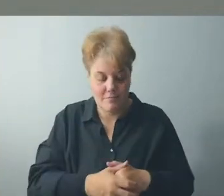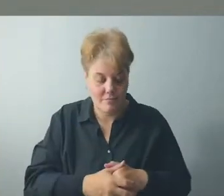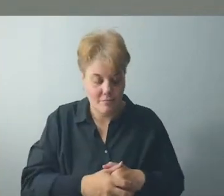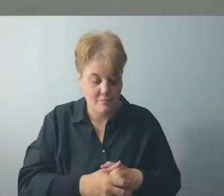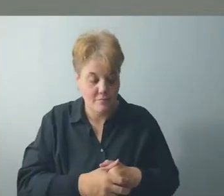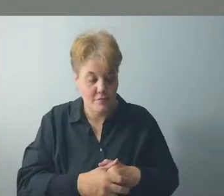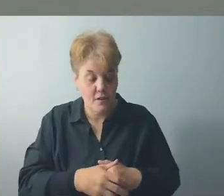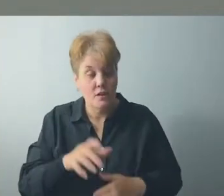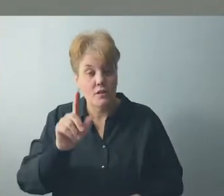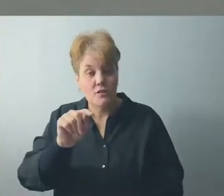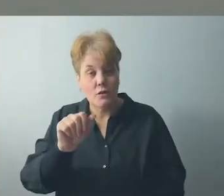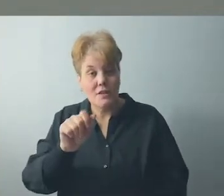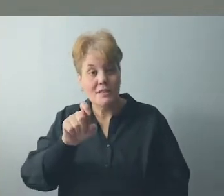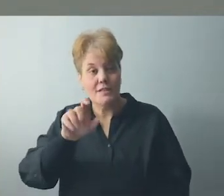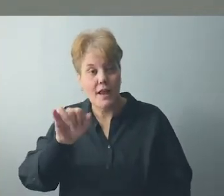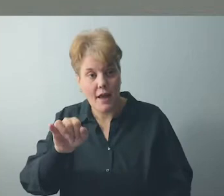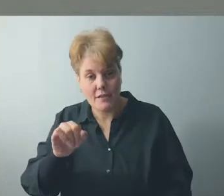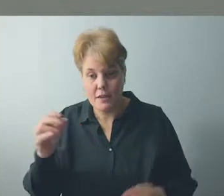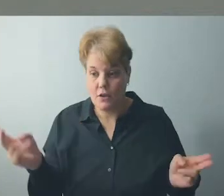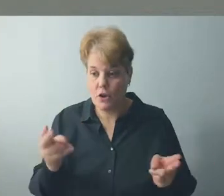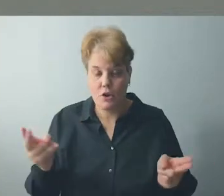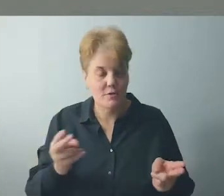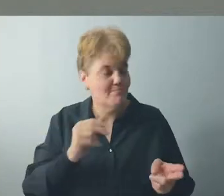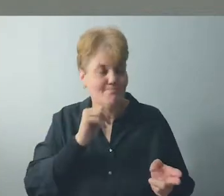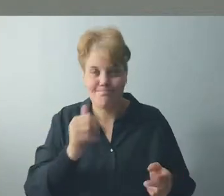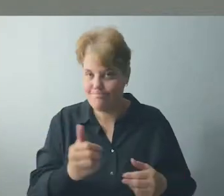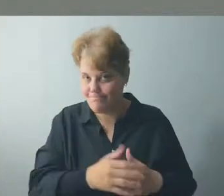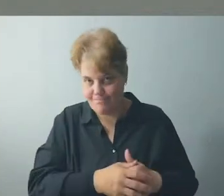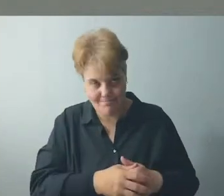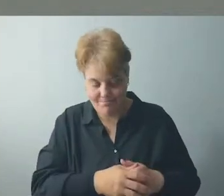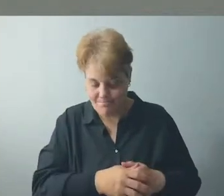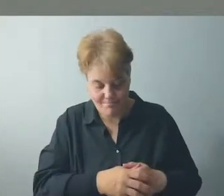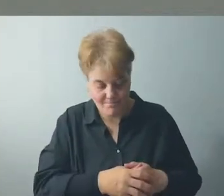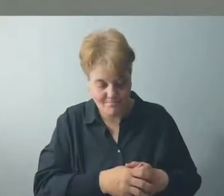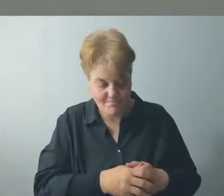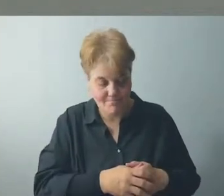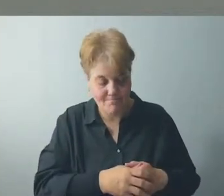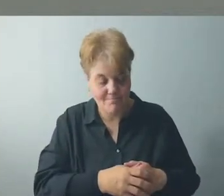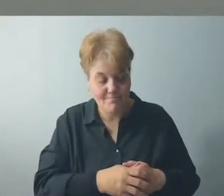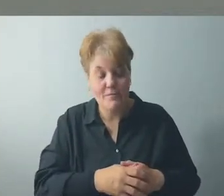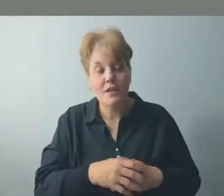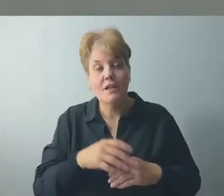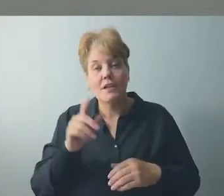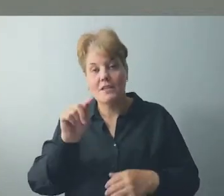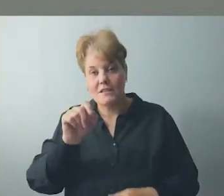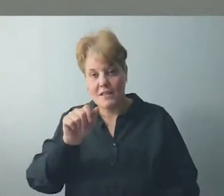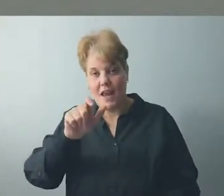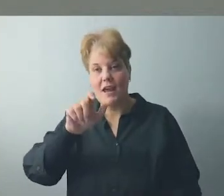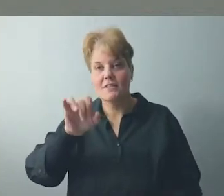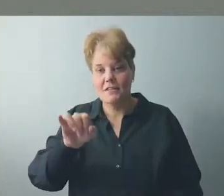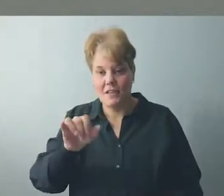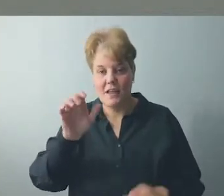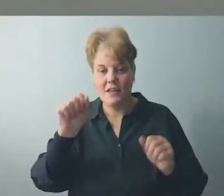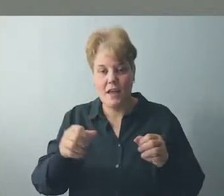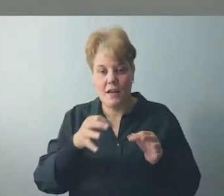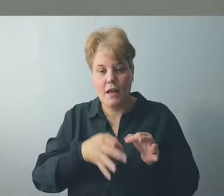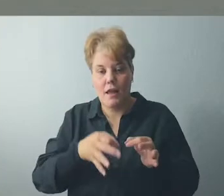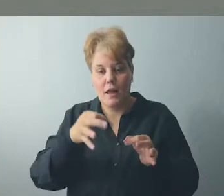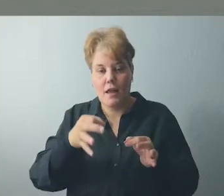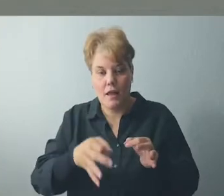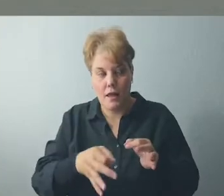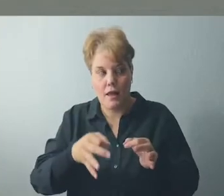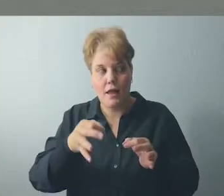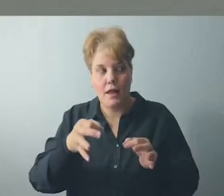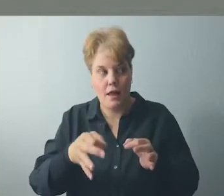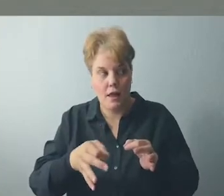is in no hurry to get where they're going. In fact, they take longer and the more safely that they drive, the more they